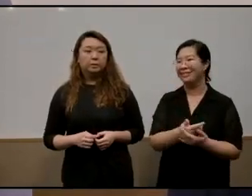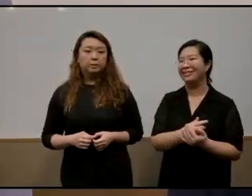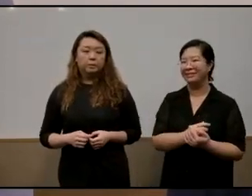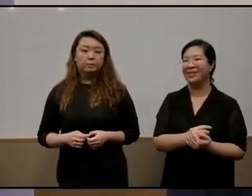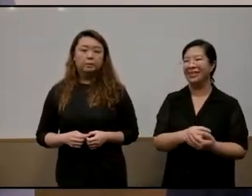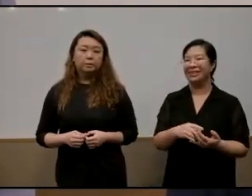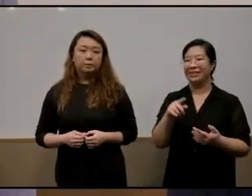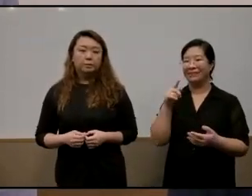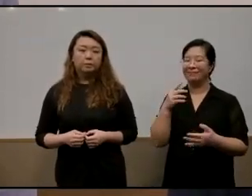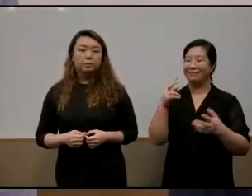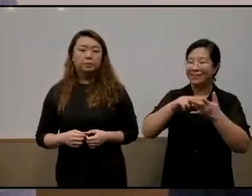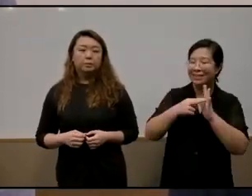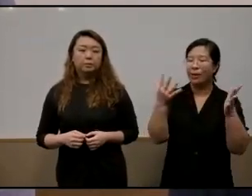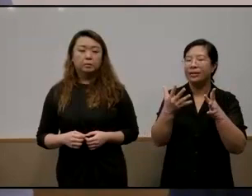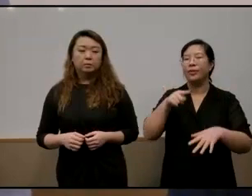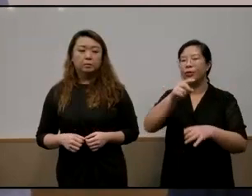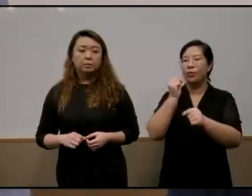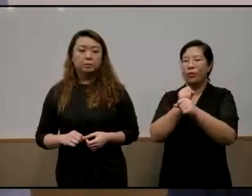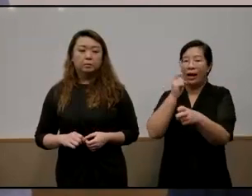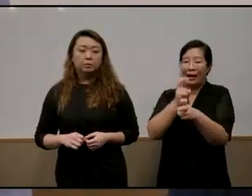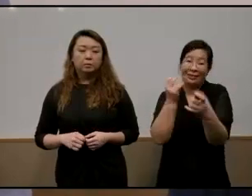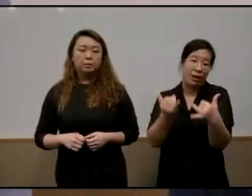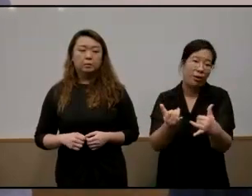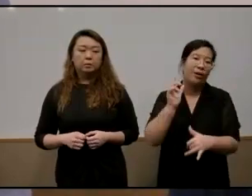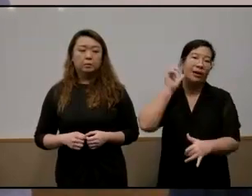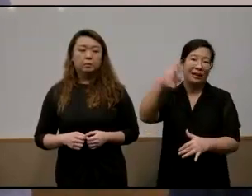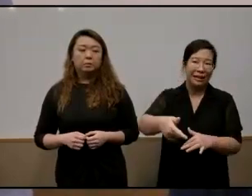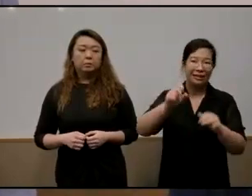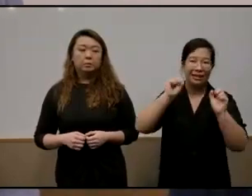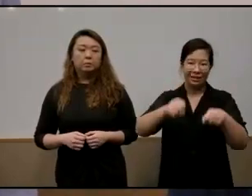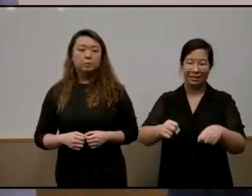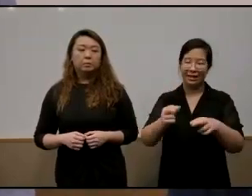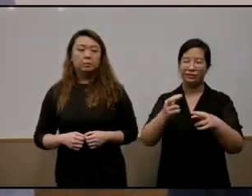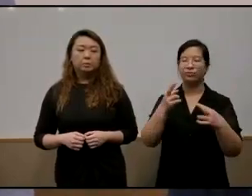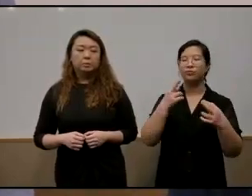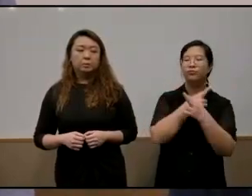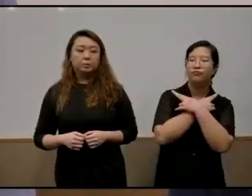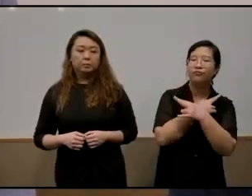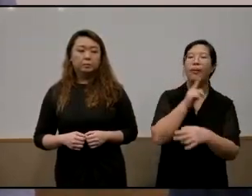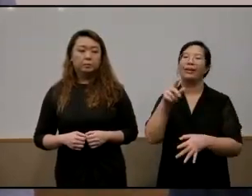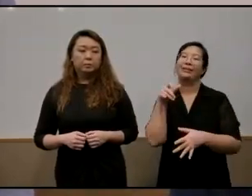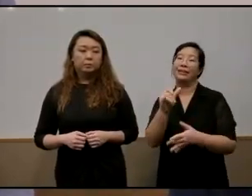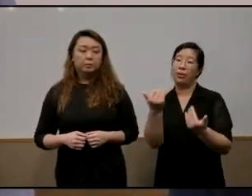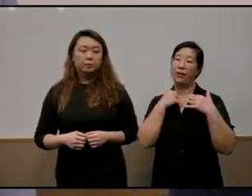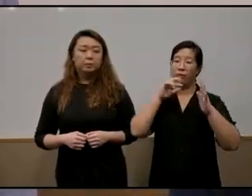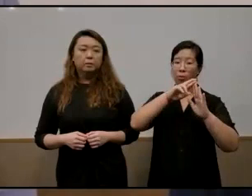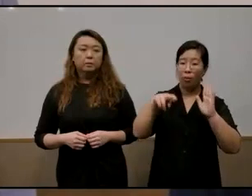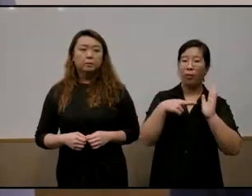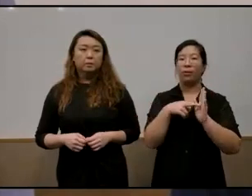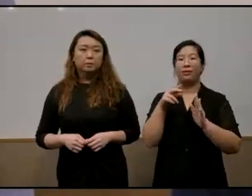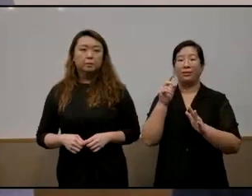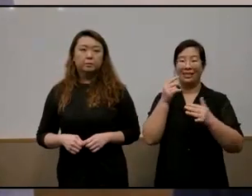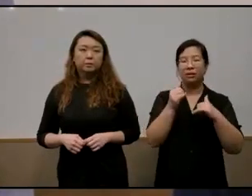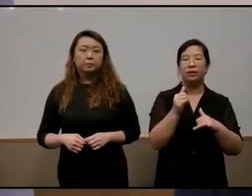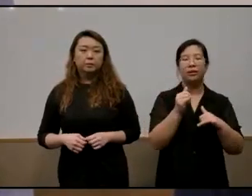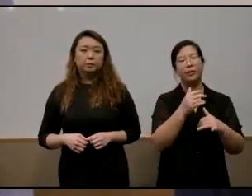work hard now and later on you can relax a bit but you will still have a role if you don't work hard now then later on you won't